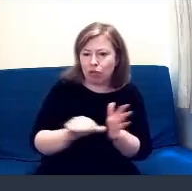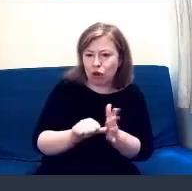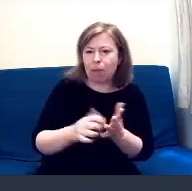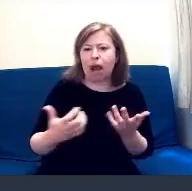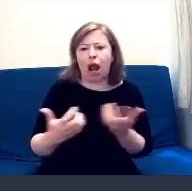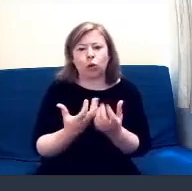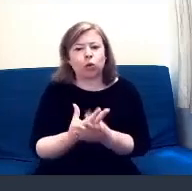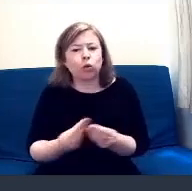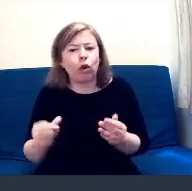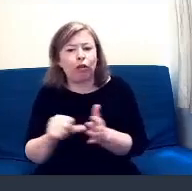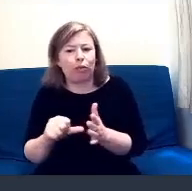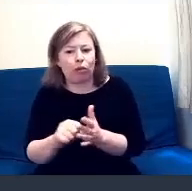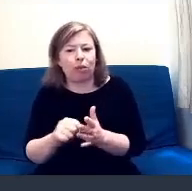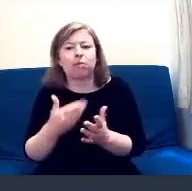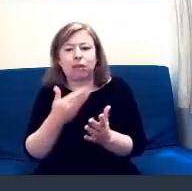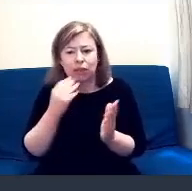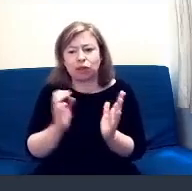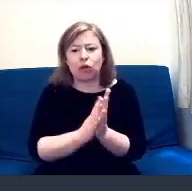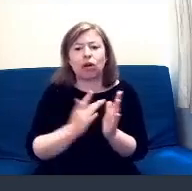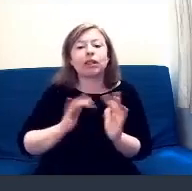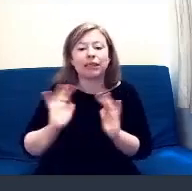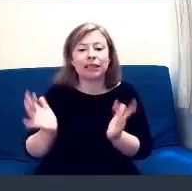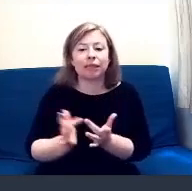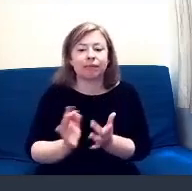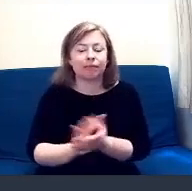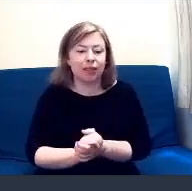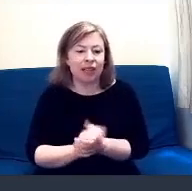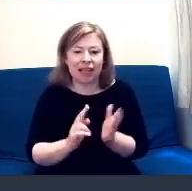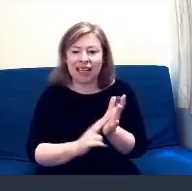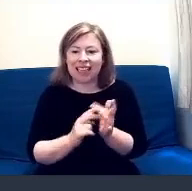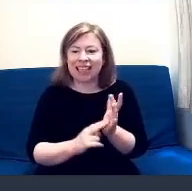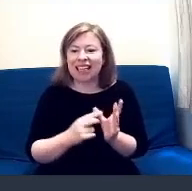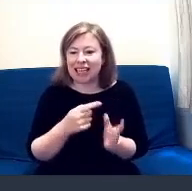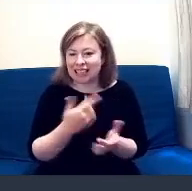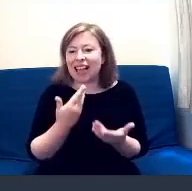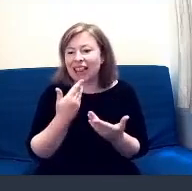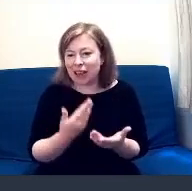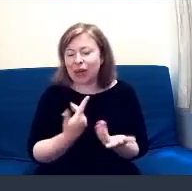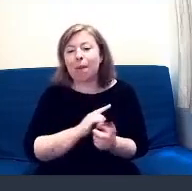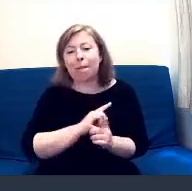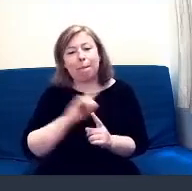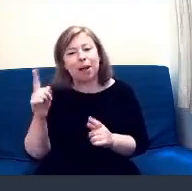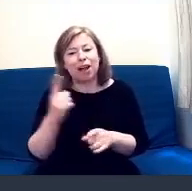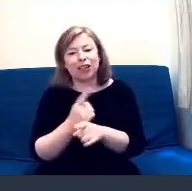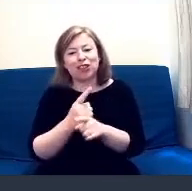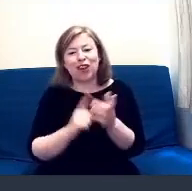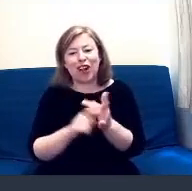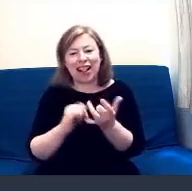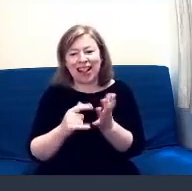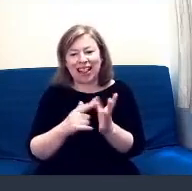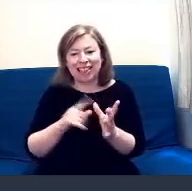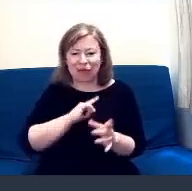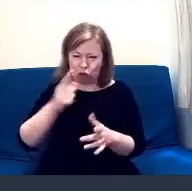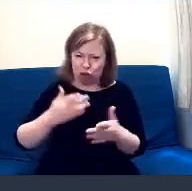Thank you very much. I think, well, we're coming back to you, Lisa, because you've been working very hard.